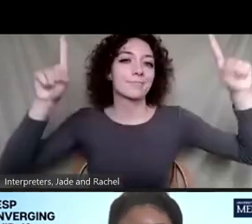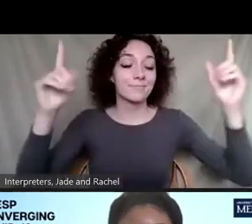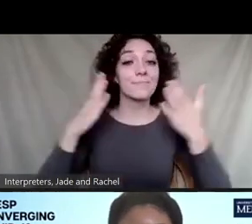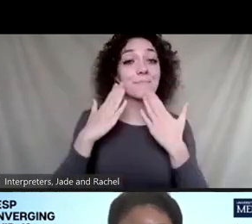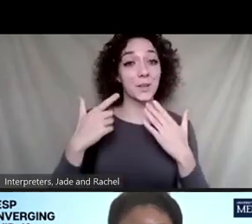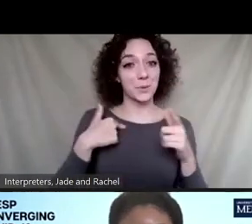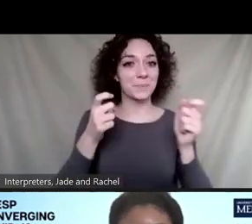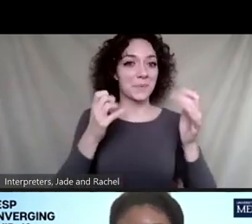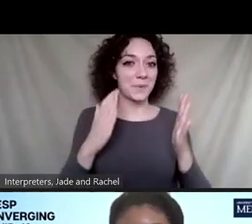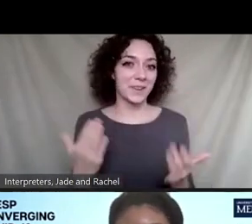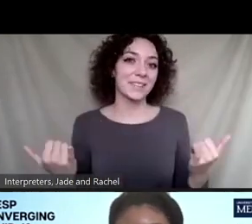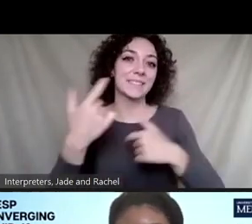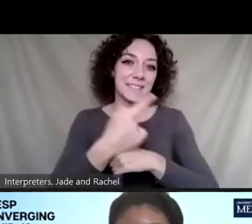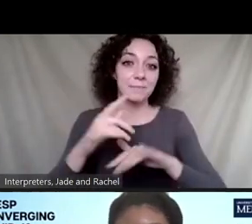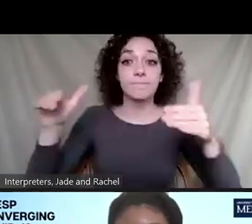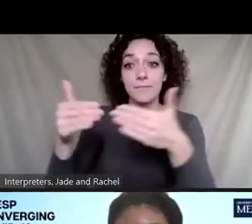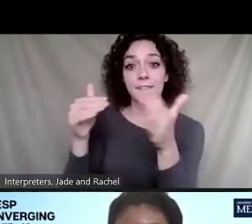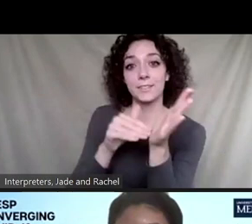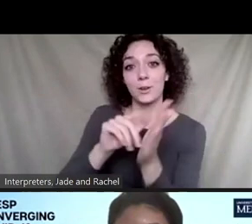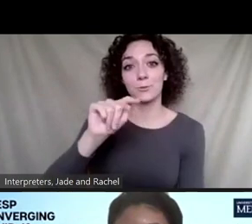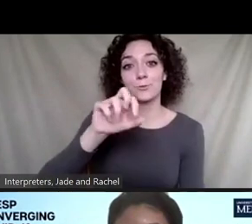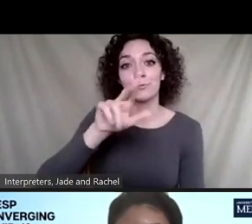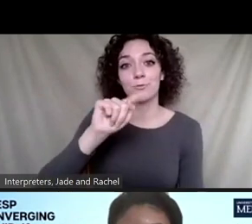and I now invite Dr. Trotz to close the session.